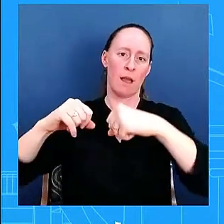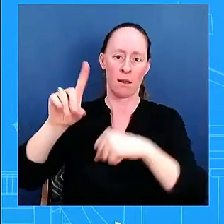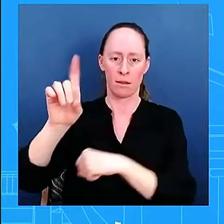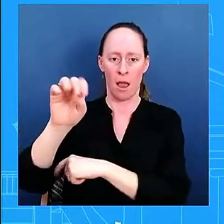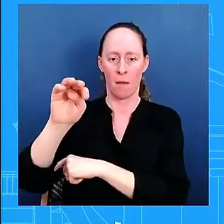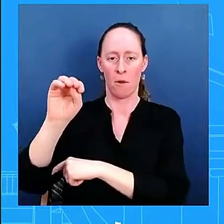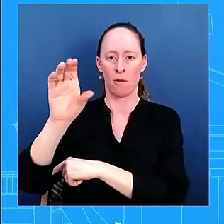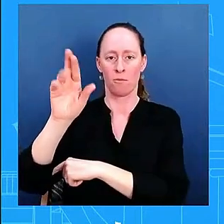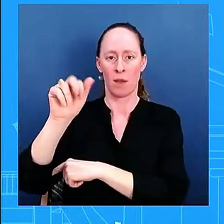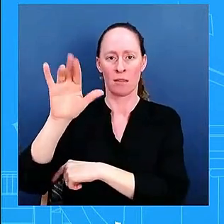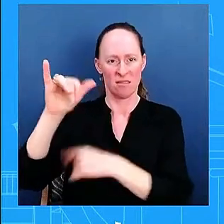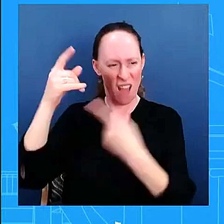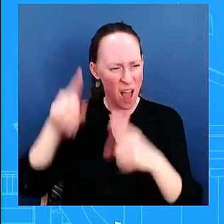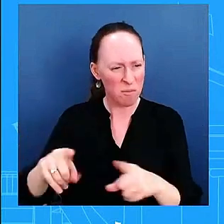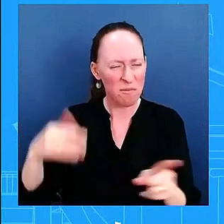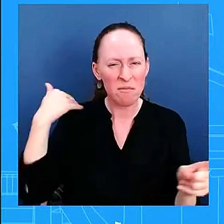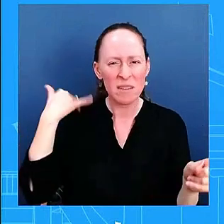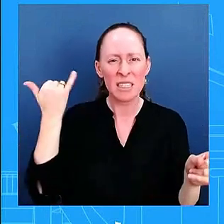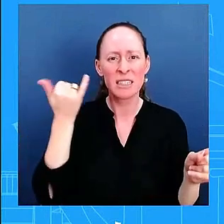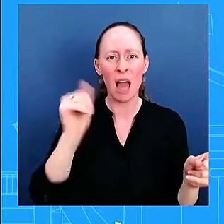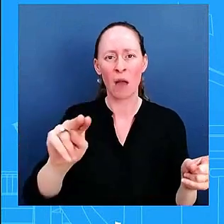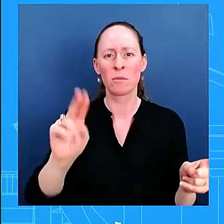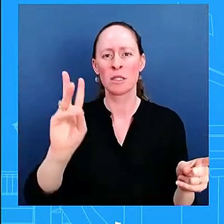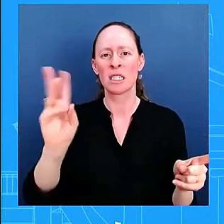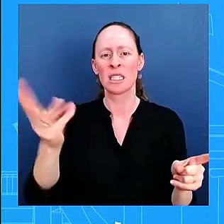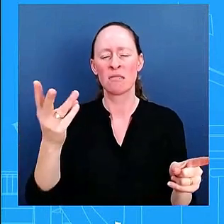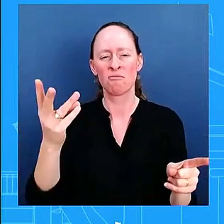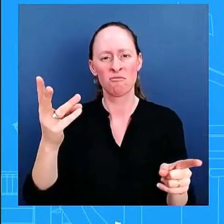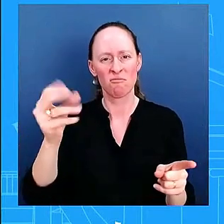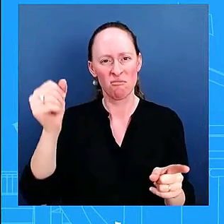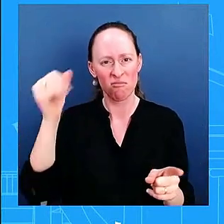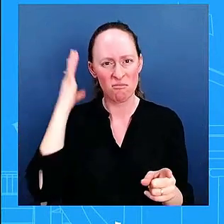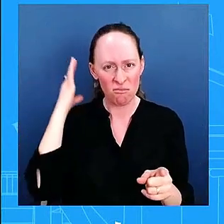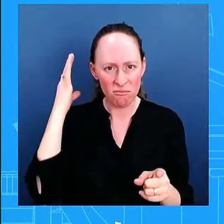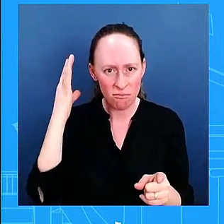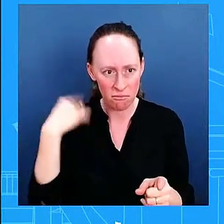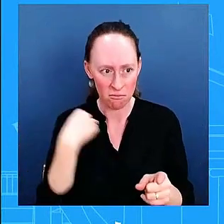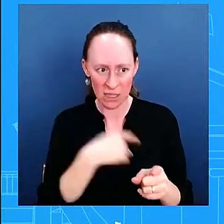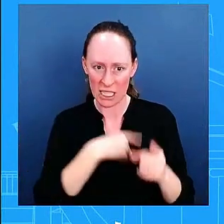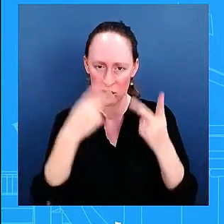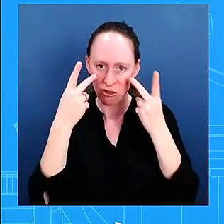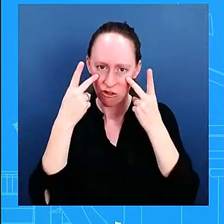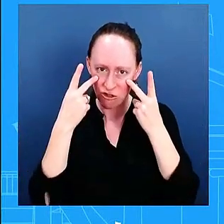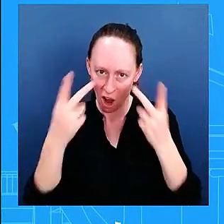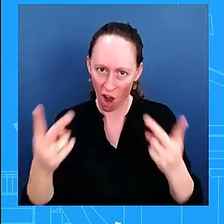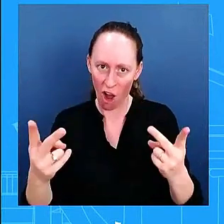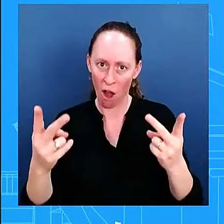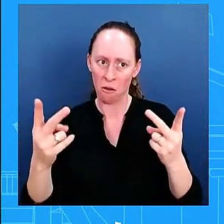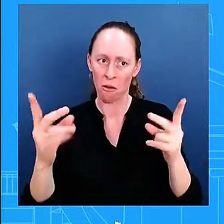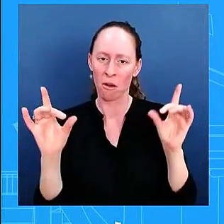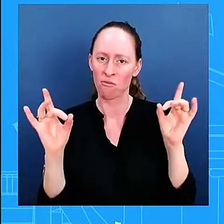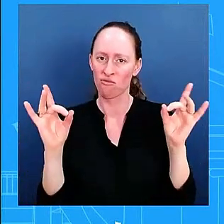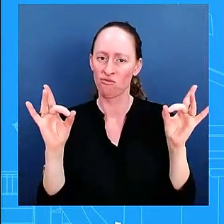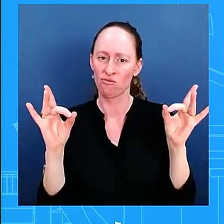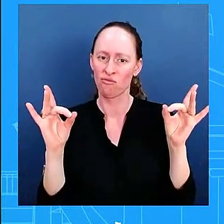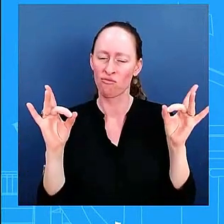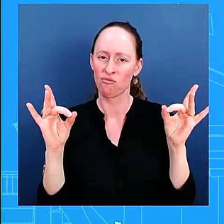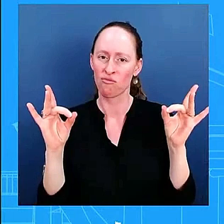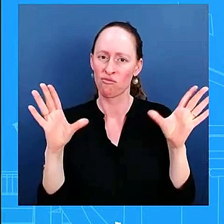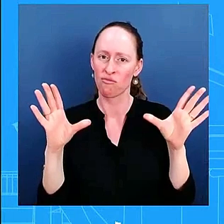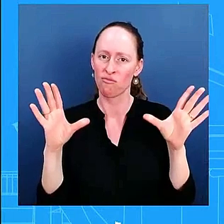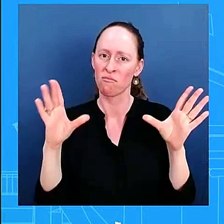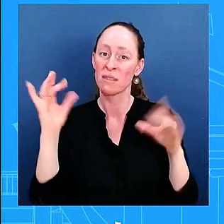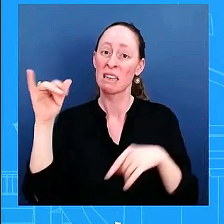uh the threat to democracy that we saw on that day a dark day in our democracy when you saw 2 000 people go to the